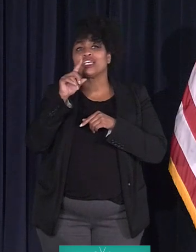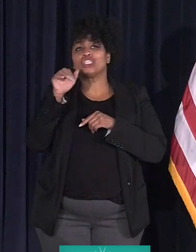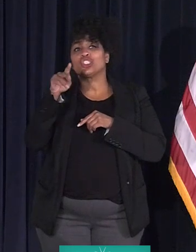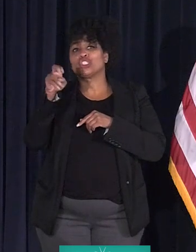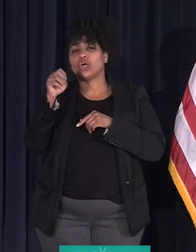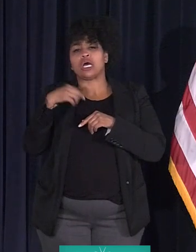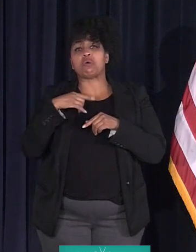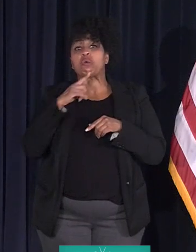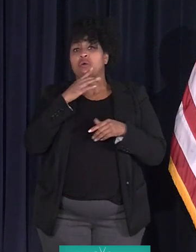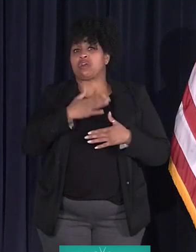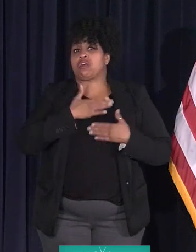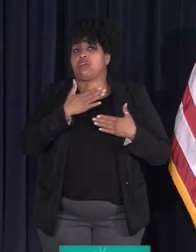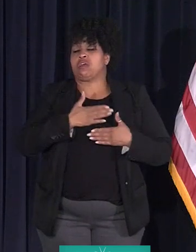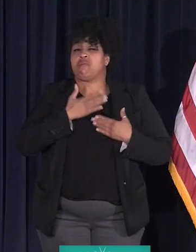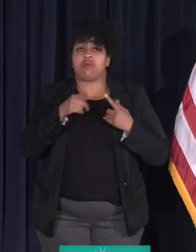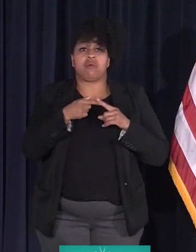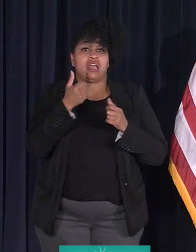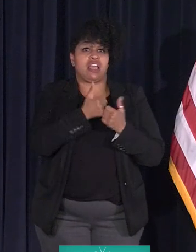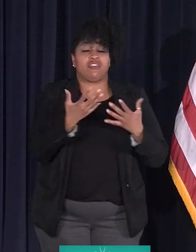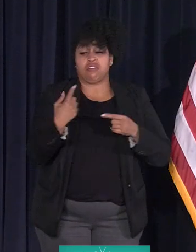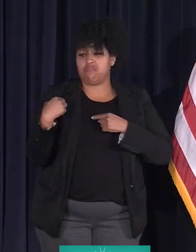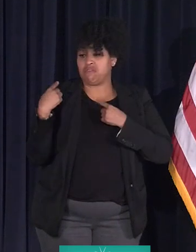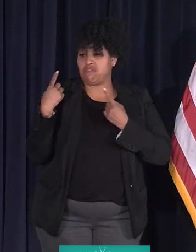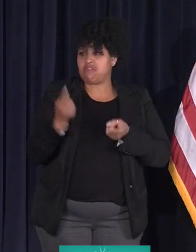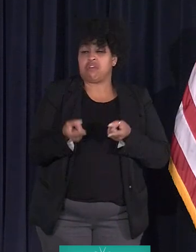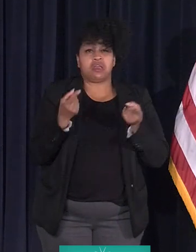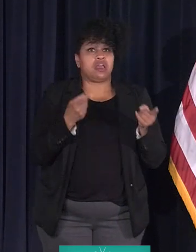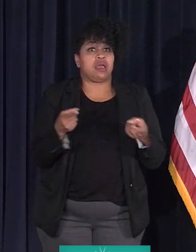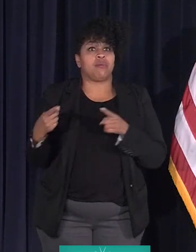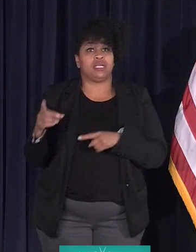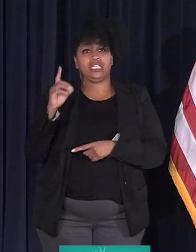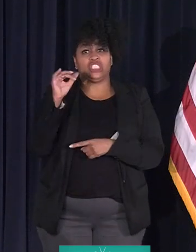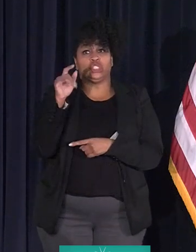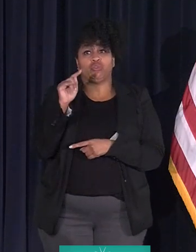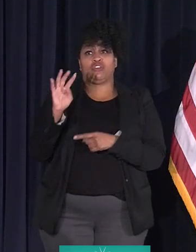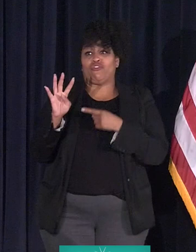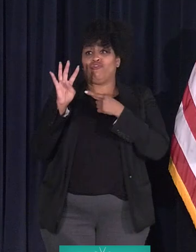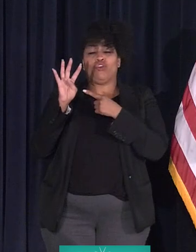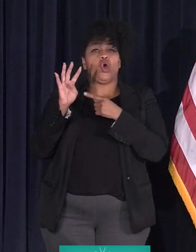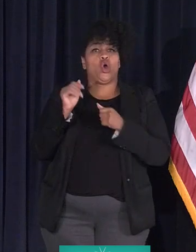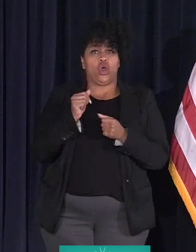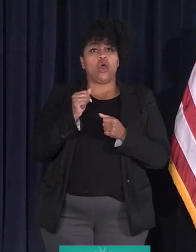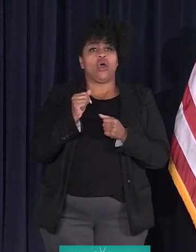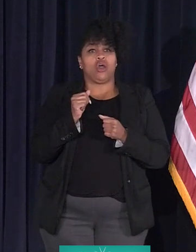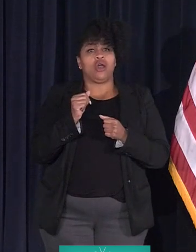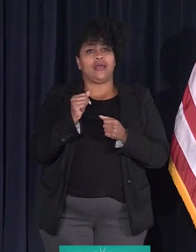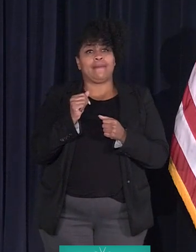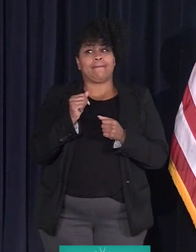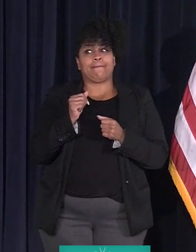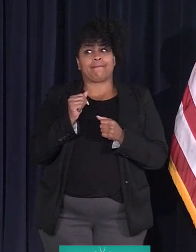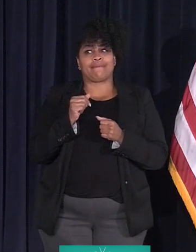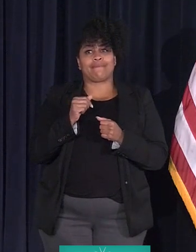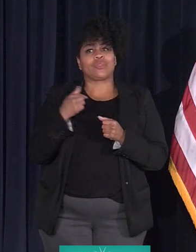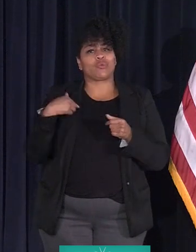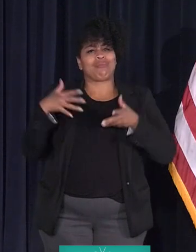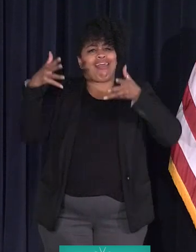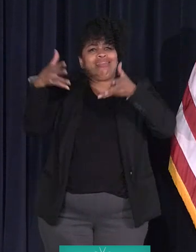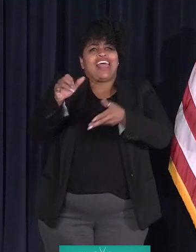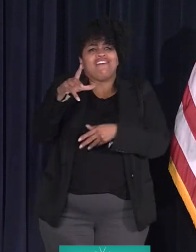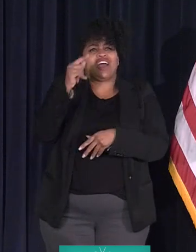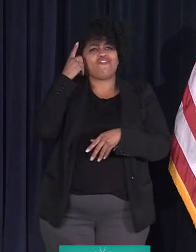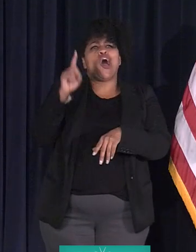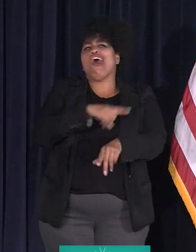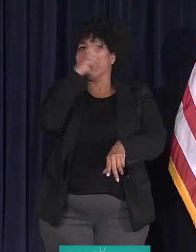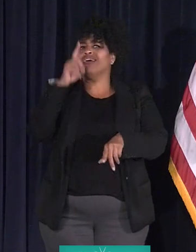happy about everything that is happening because District 4 has been – we've been left out for a very long